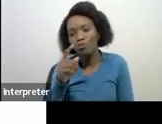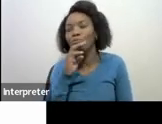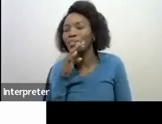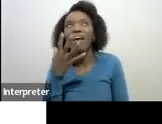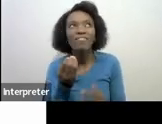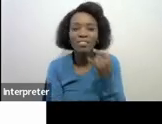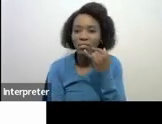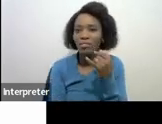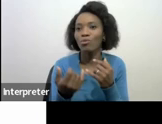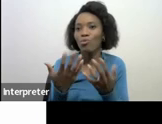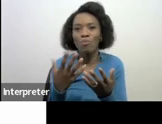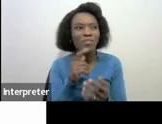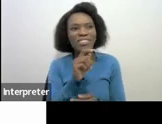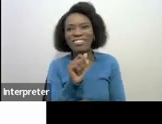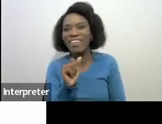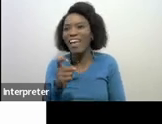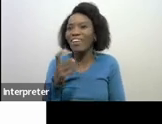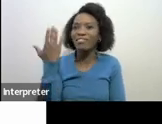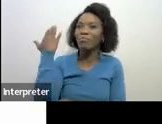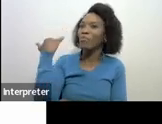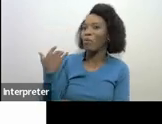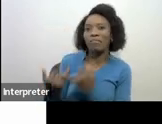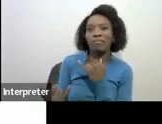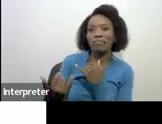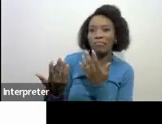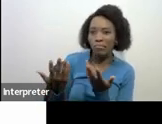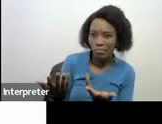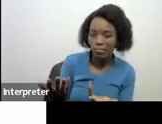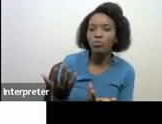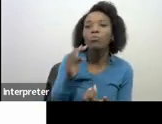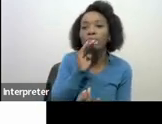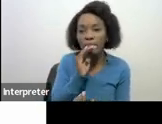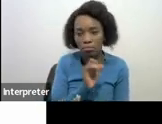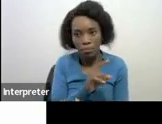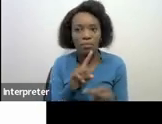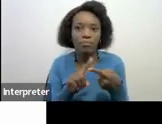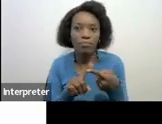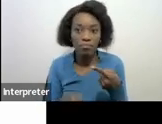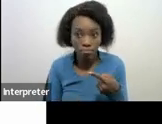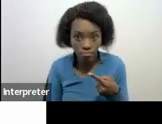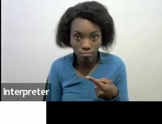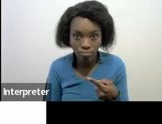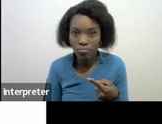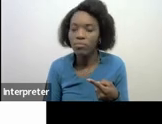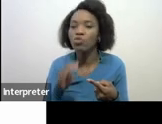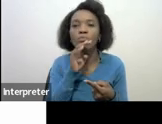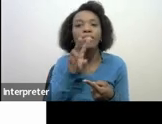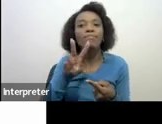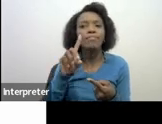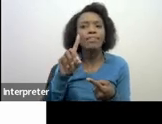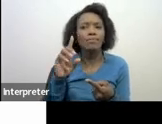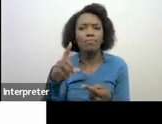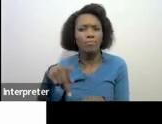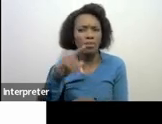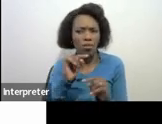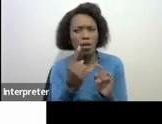that leads to your tax affairs of the past so that is why you want to come so there must be that right so you cannot come to VDP to claim your refund